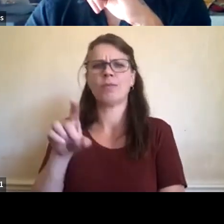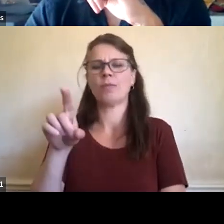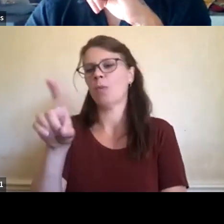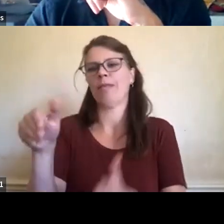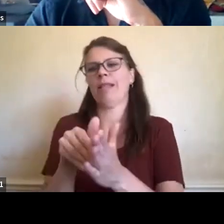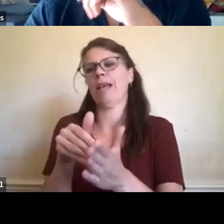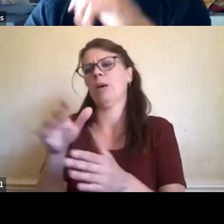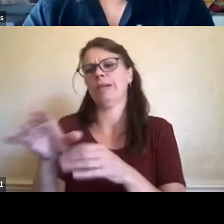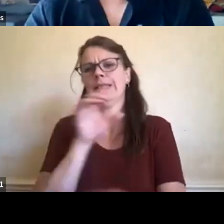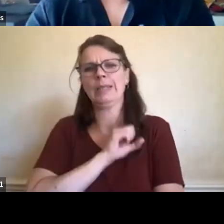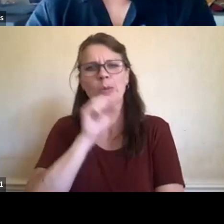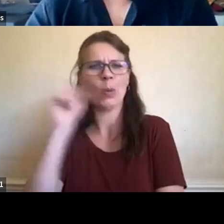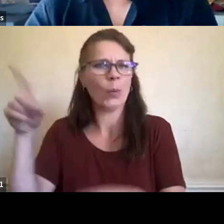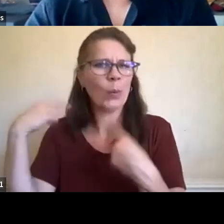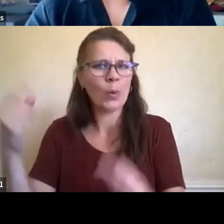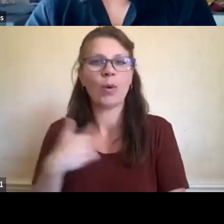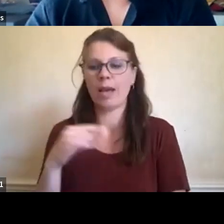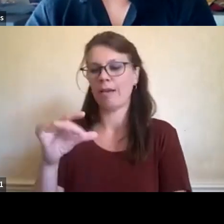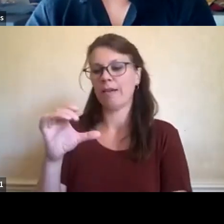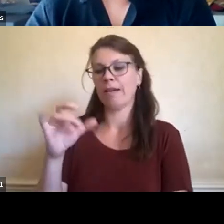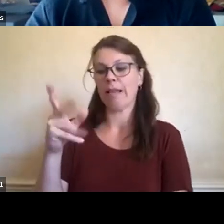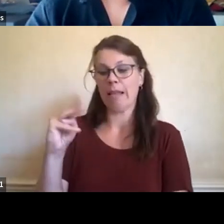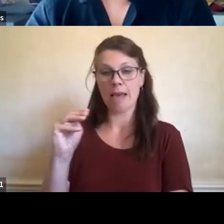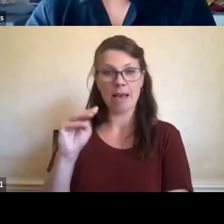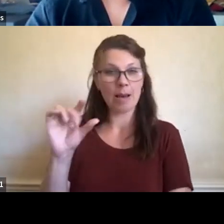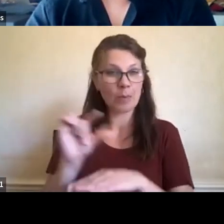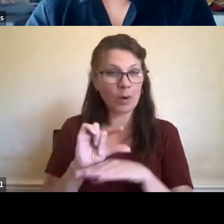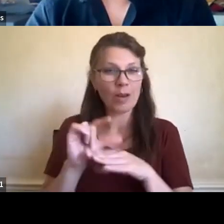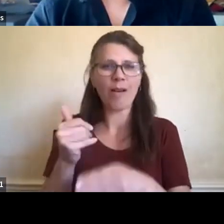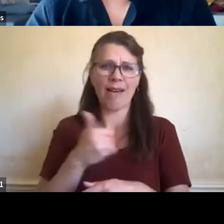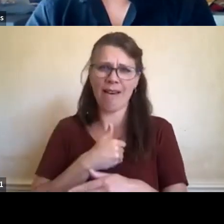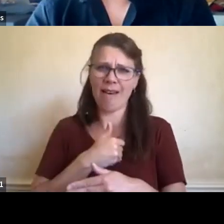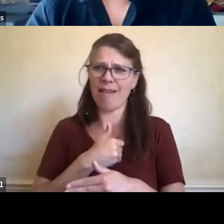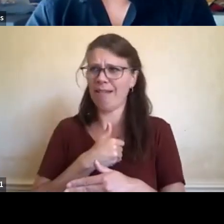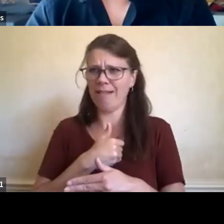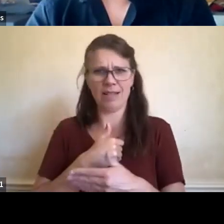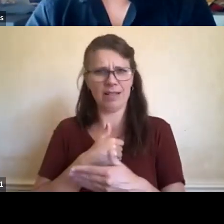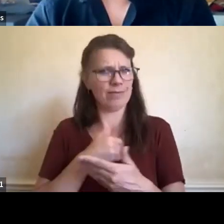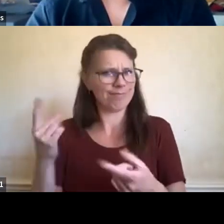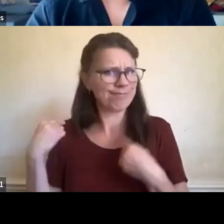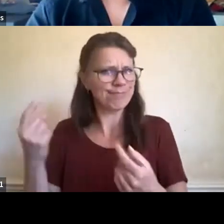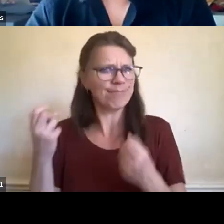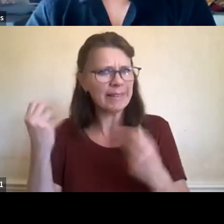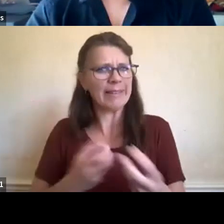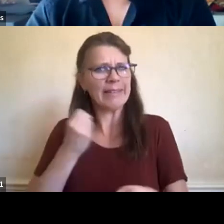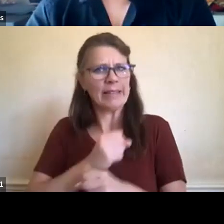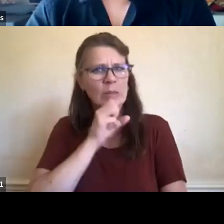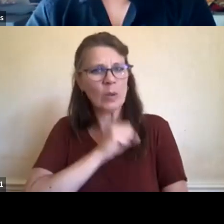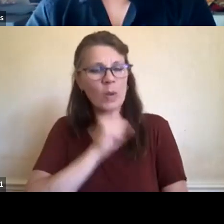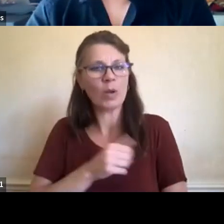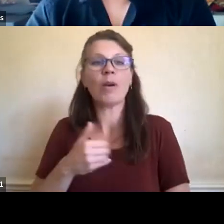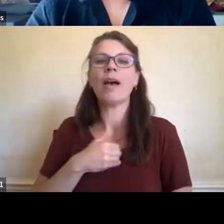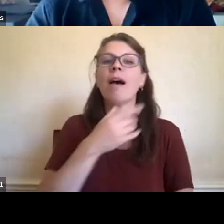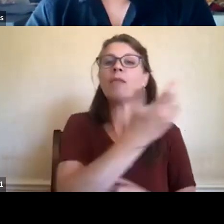that we tend and maintain that are thousands of years old. We have, um, we have, uh, crab apple